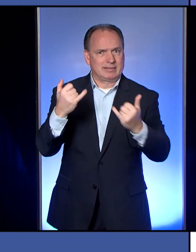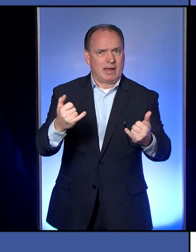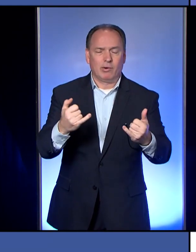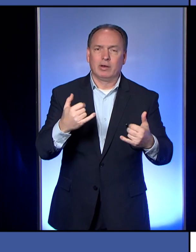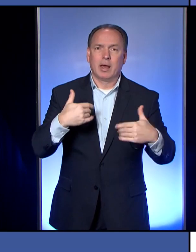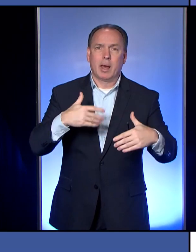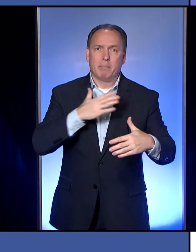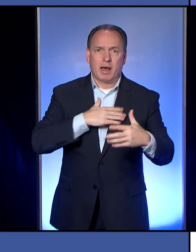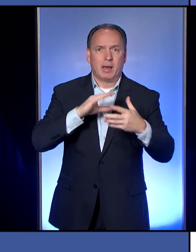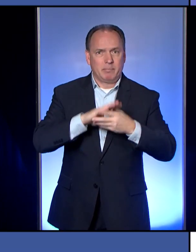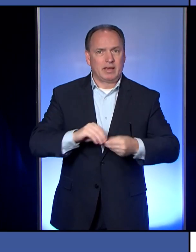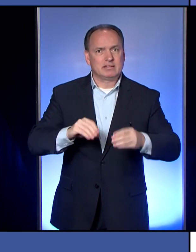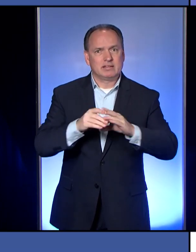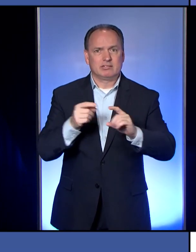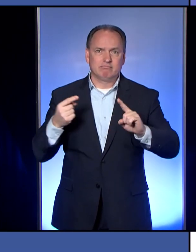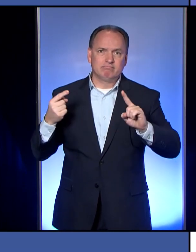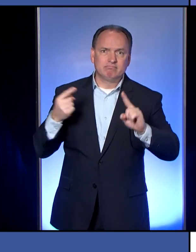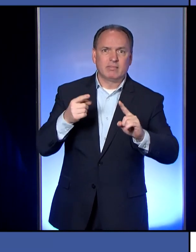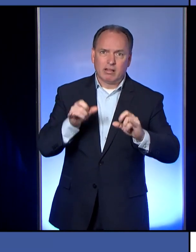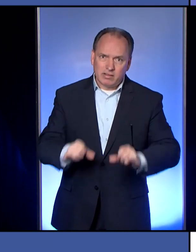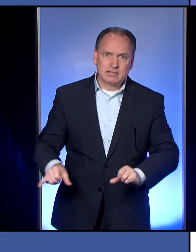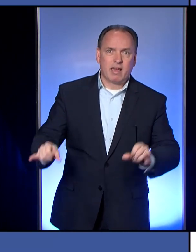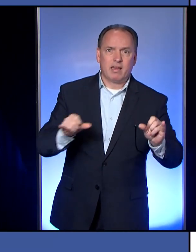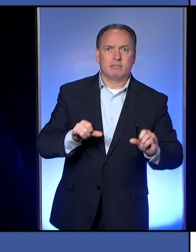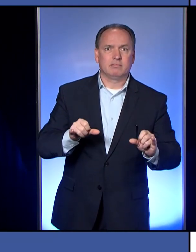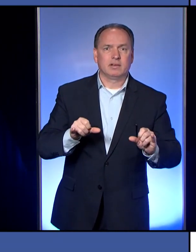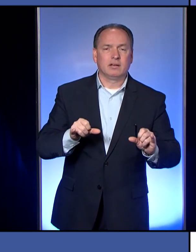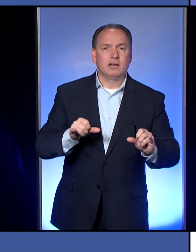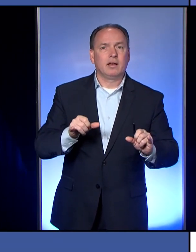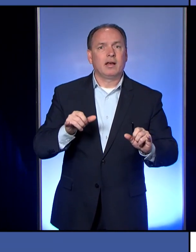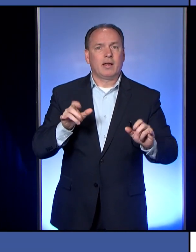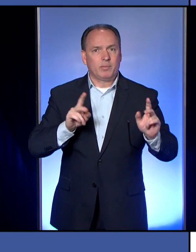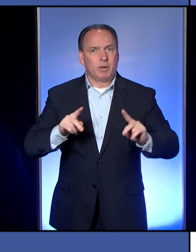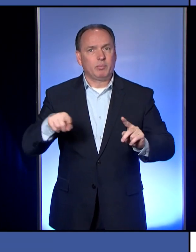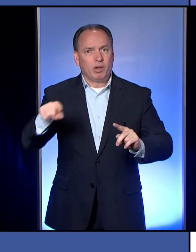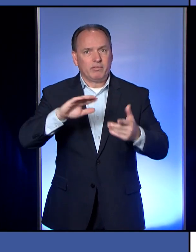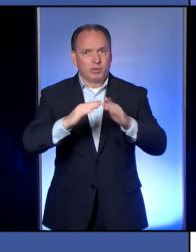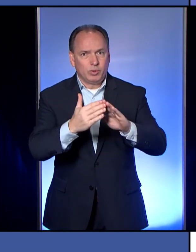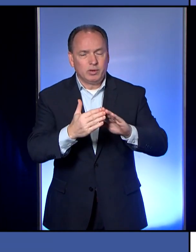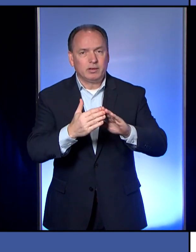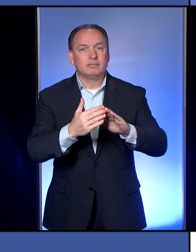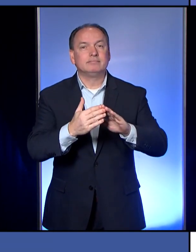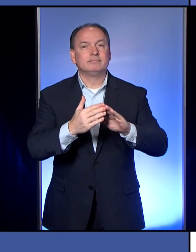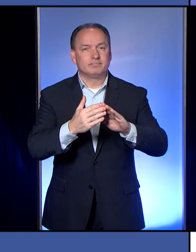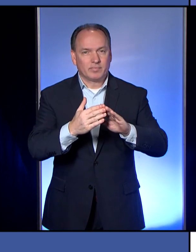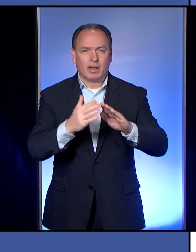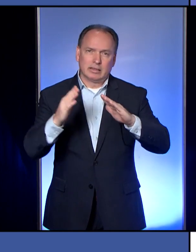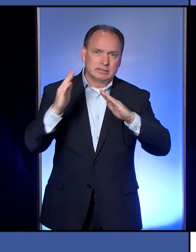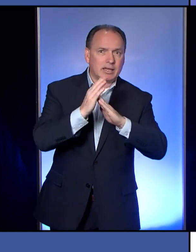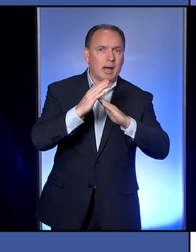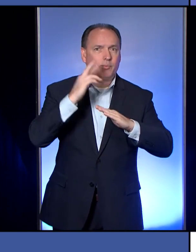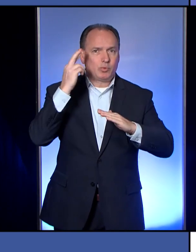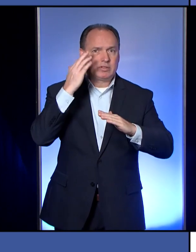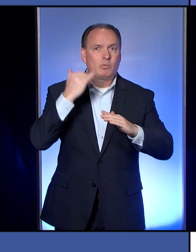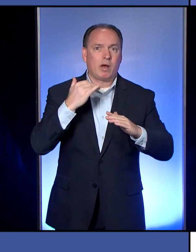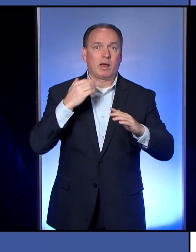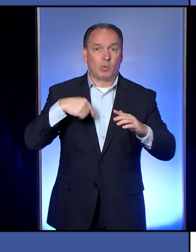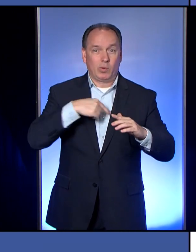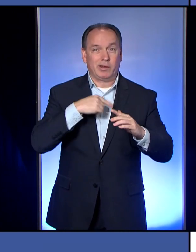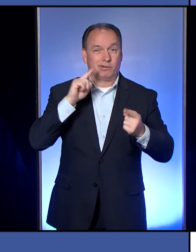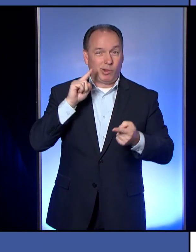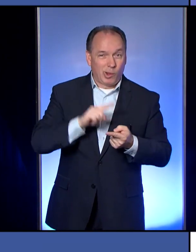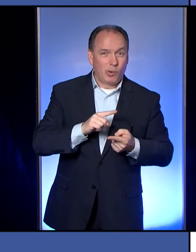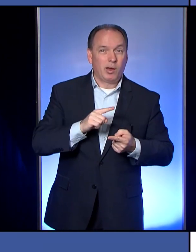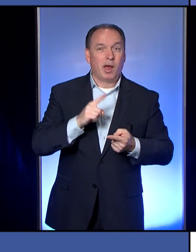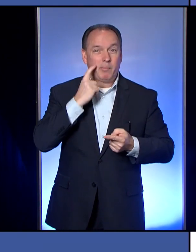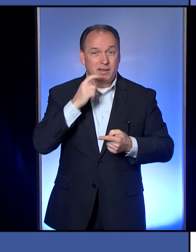pretty much has been the same. And I think that the people of this community, and I think this is the number one reason why we're at, it's because